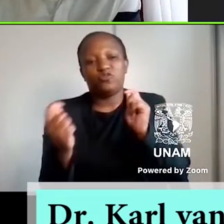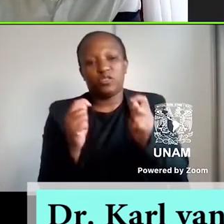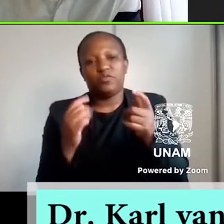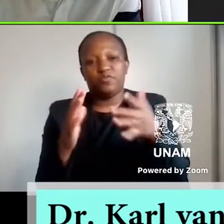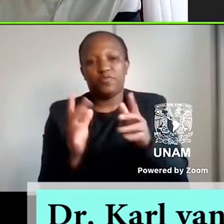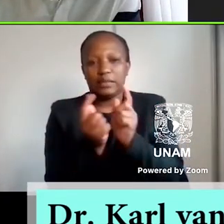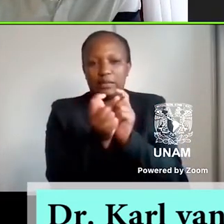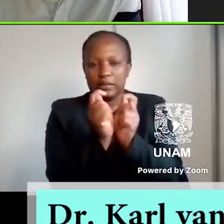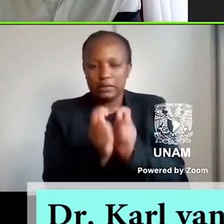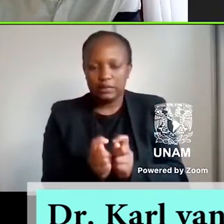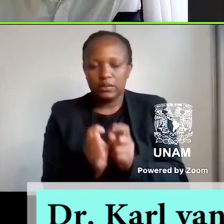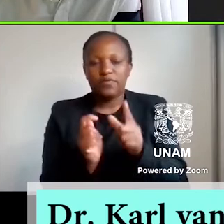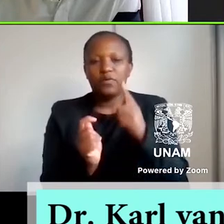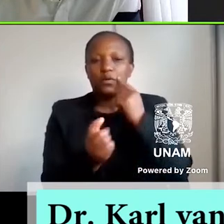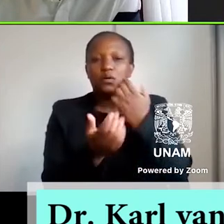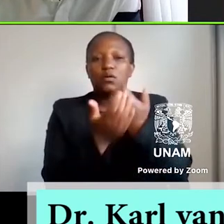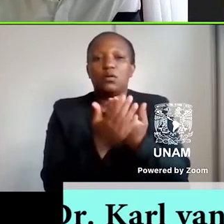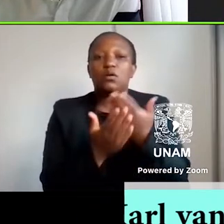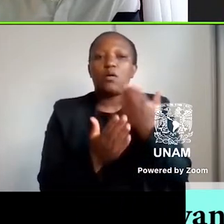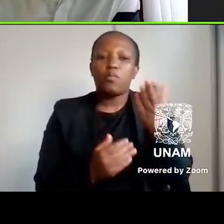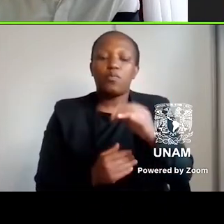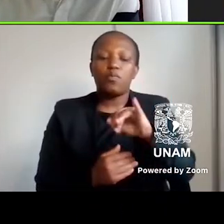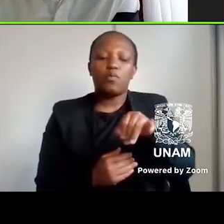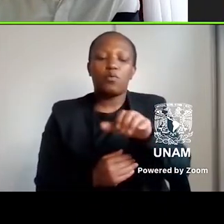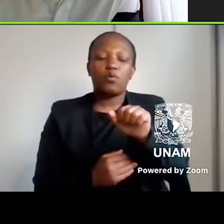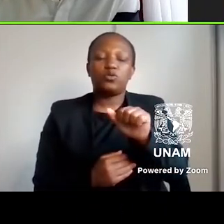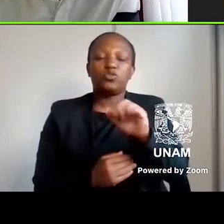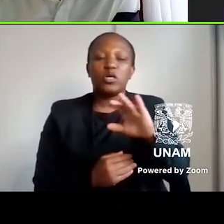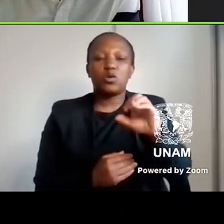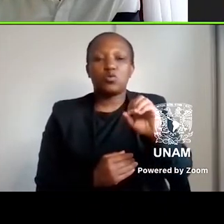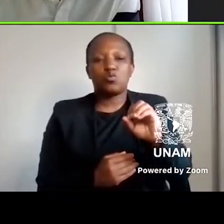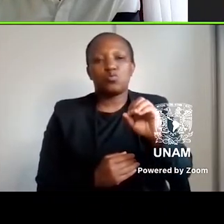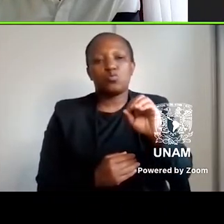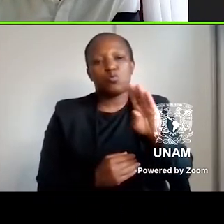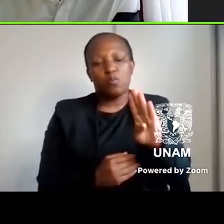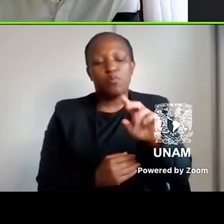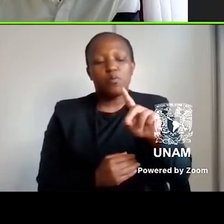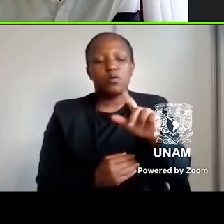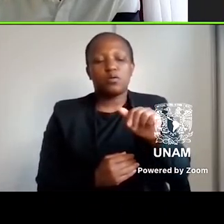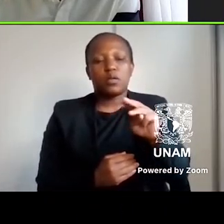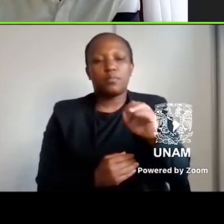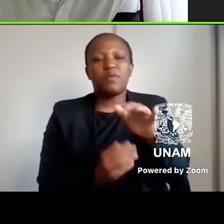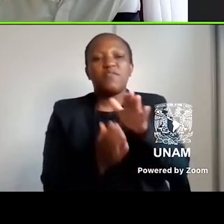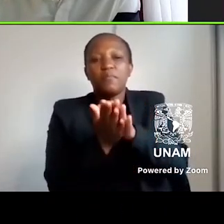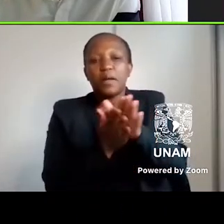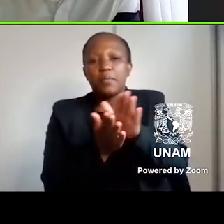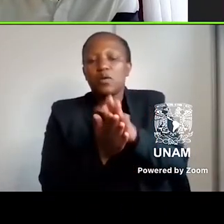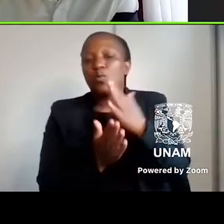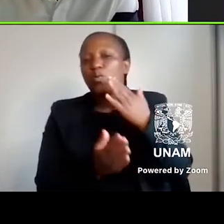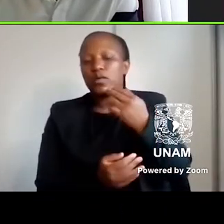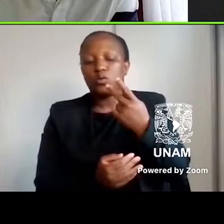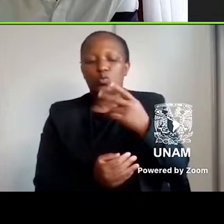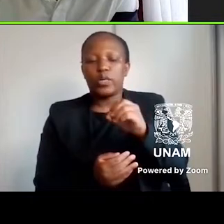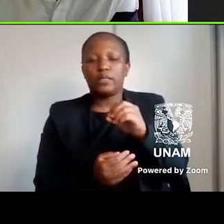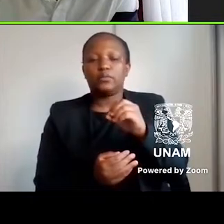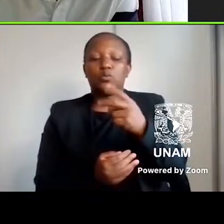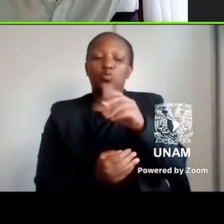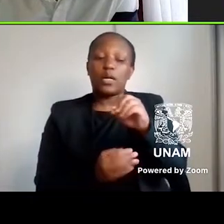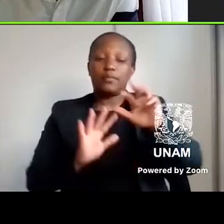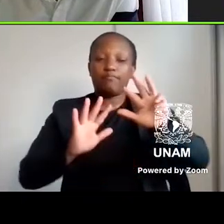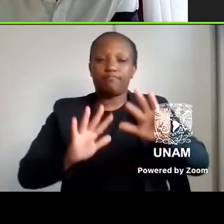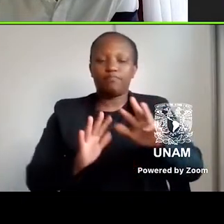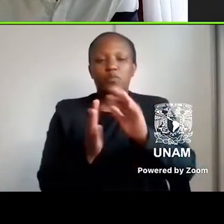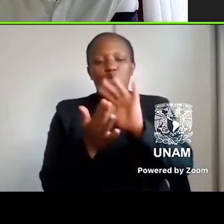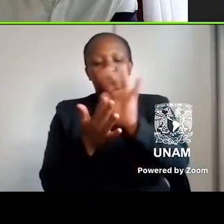seen most evidently in Jacob Lamini's non-fictional texts Native Nostalgia, published in 2009, and Askari, published in